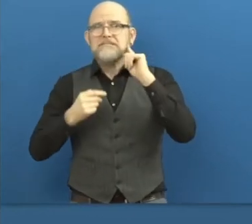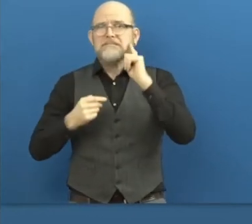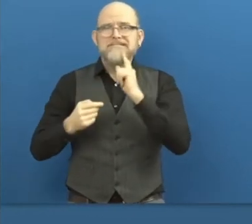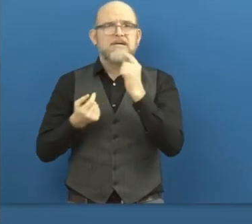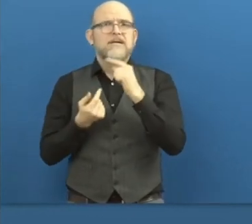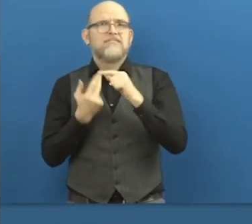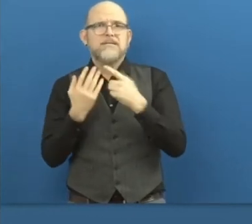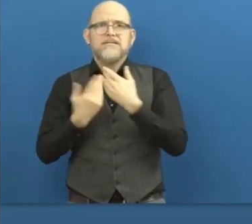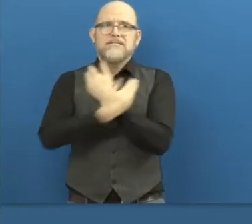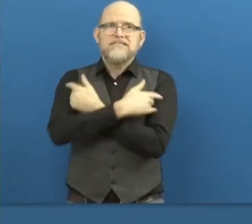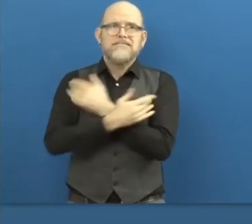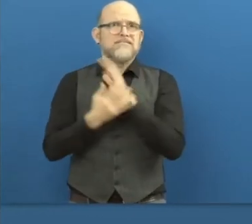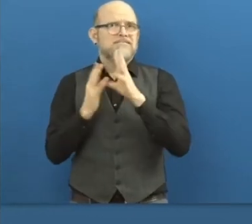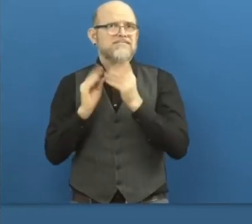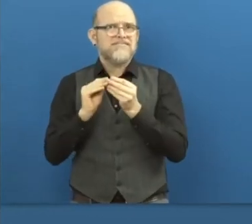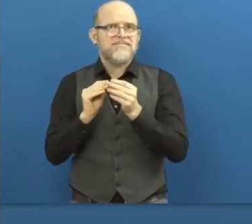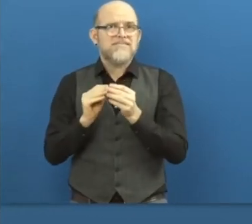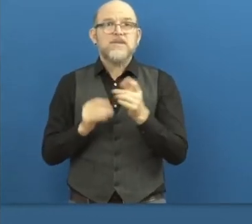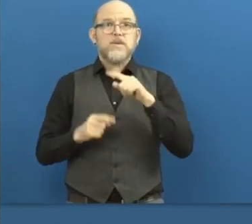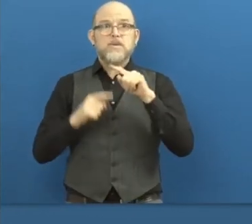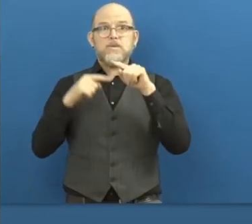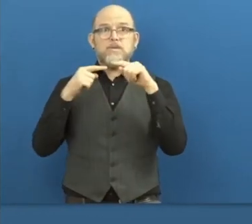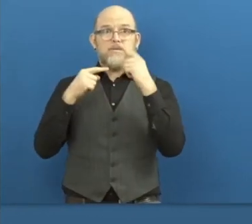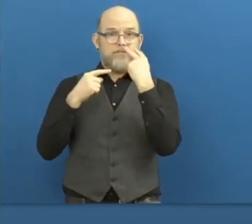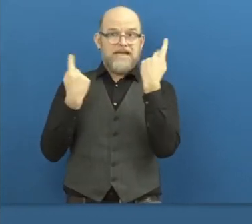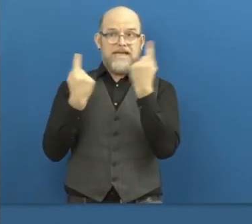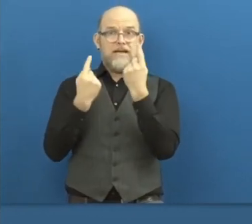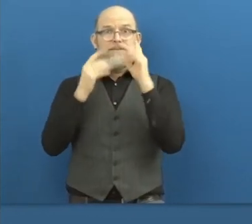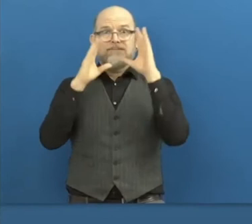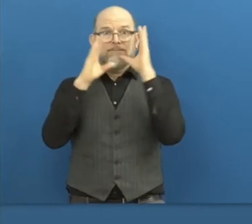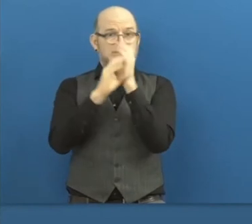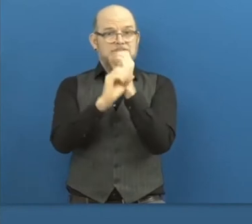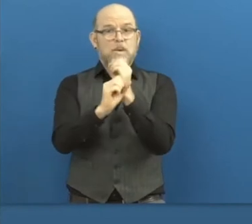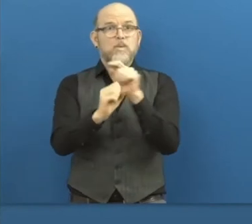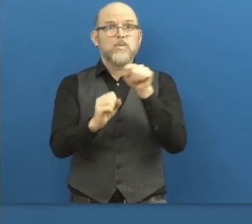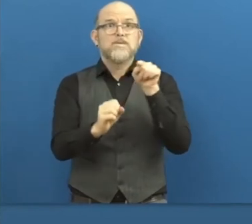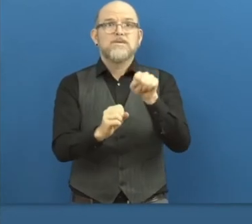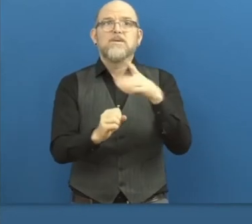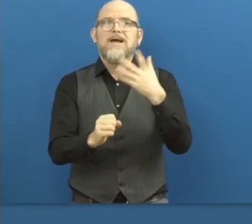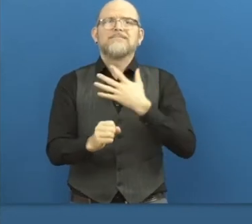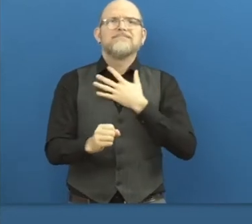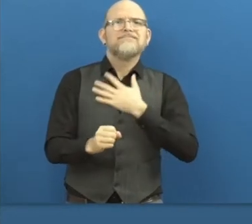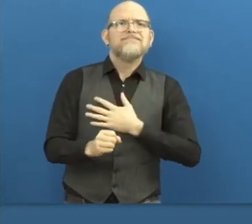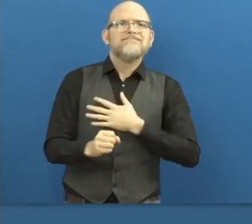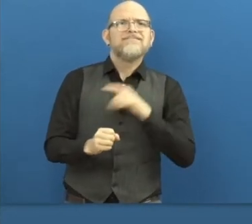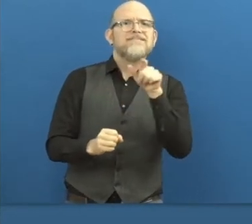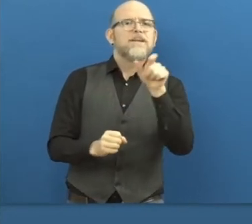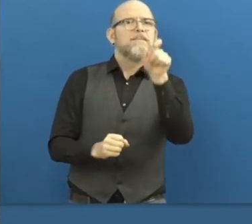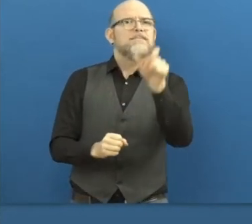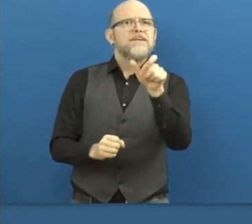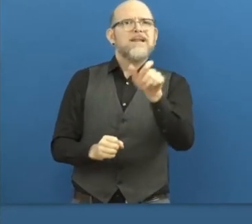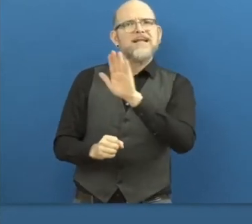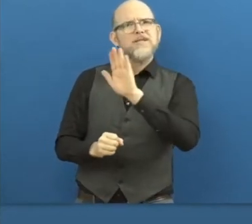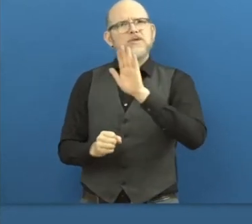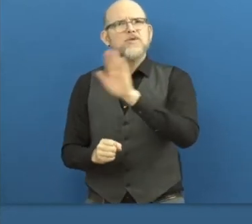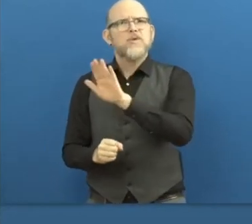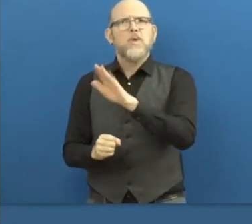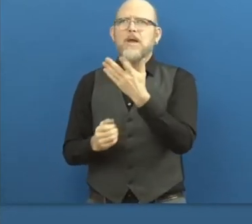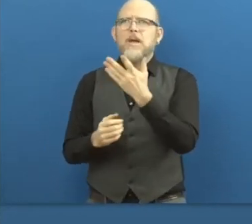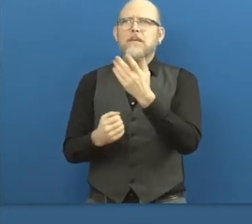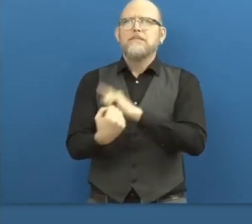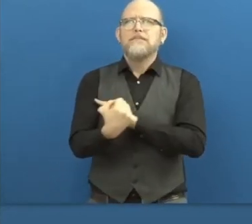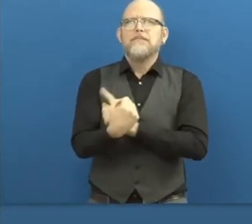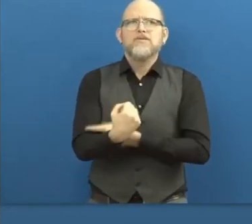And our main focus is to look at the potential of the candidate and